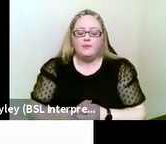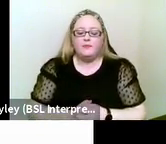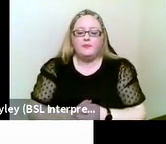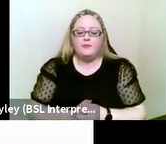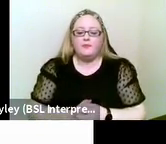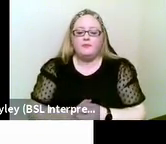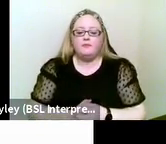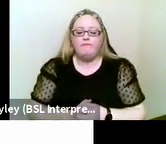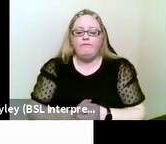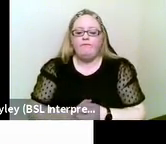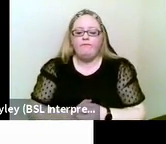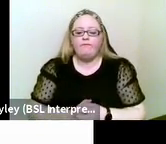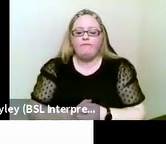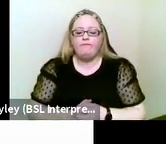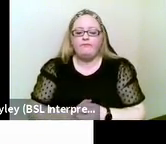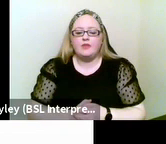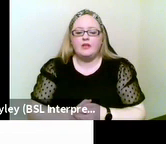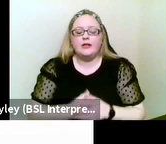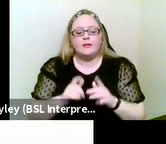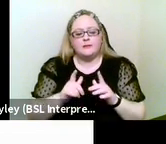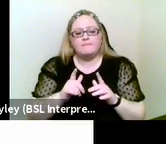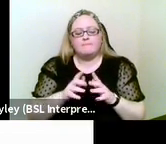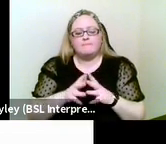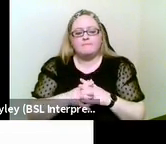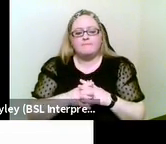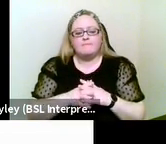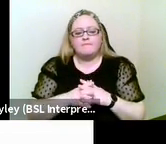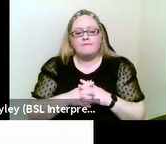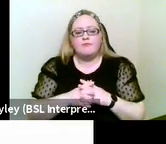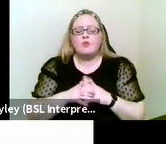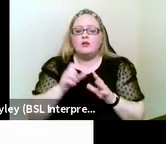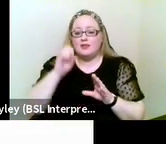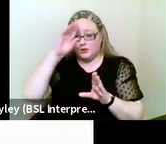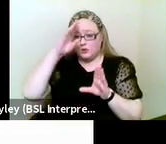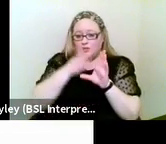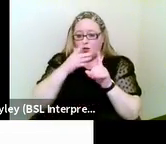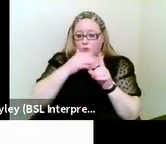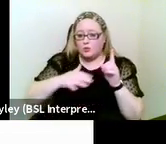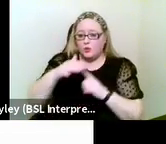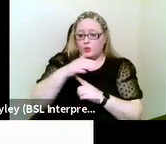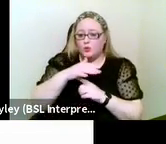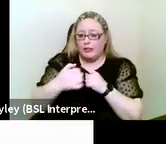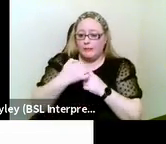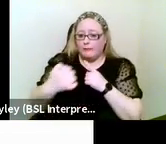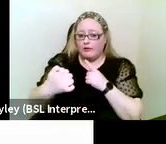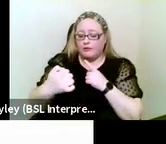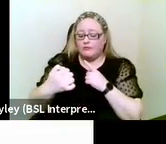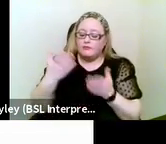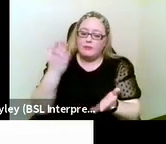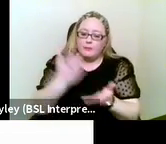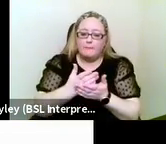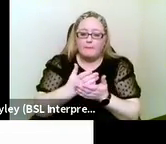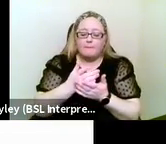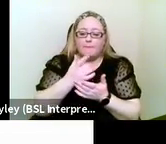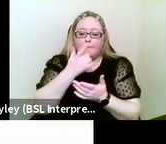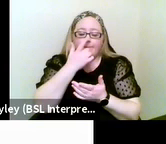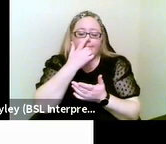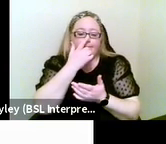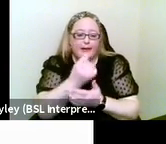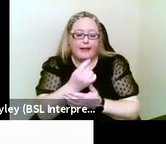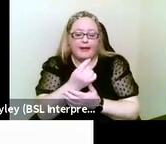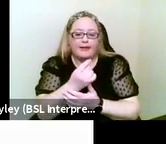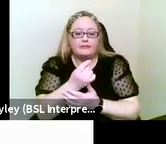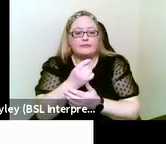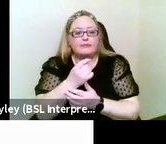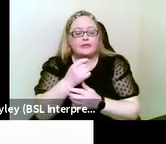What we do know is the psychosocial impact of deafblindness can be significant. Communication difficulties,